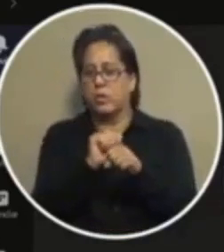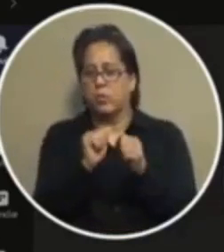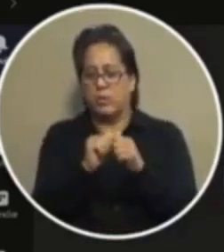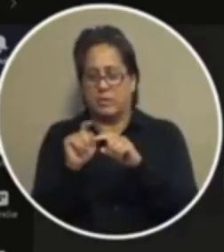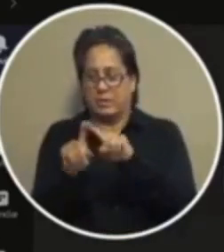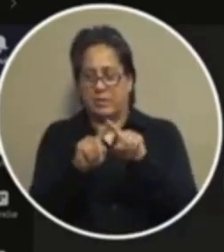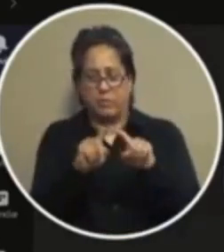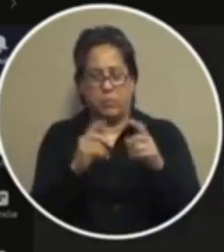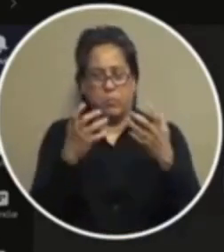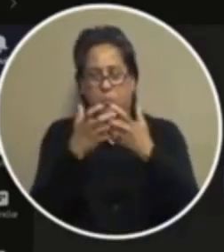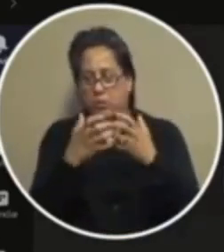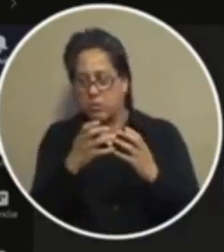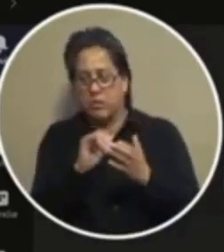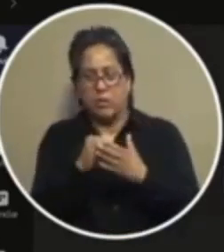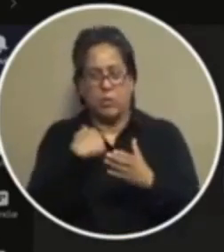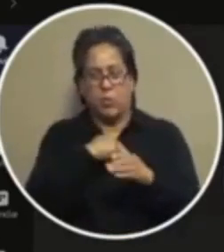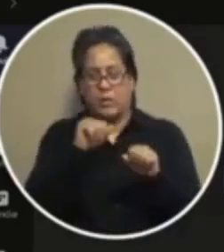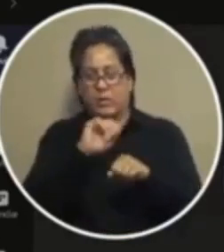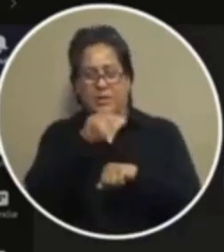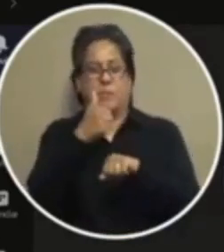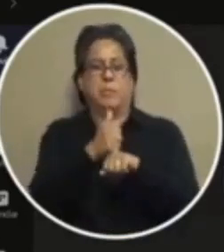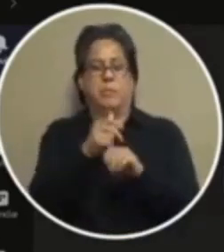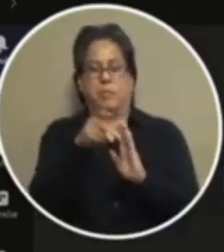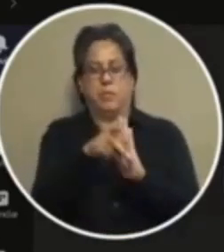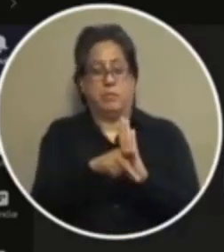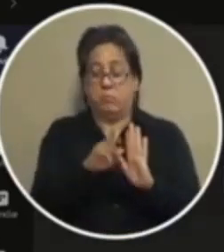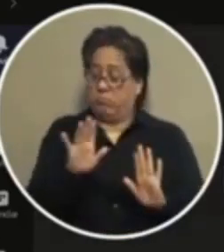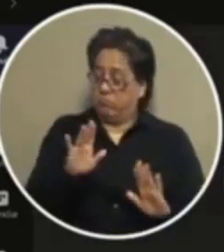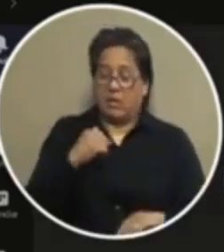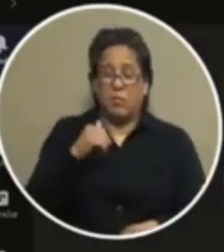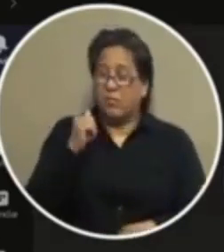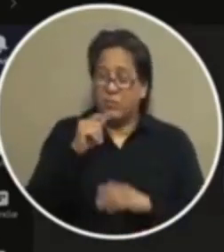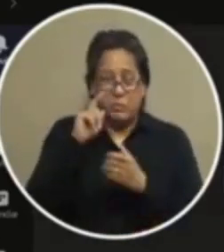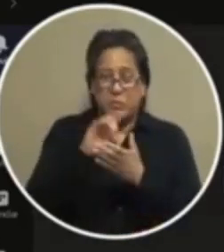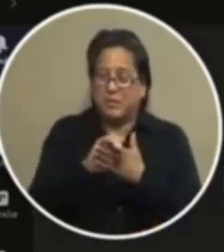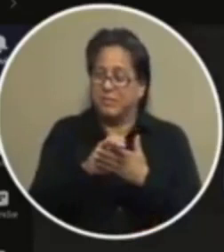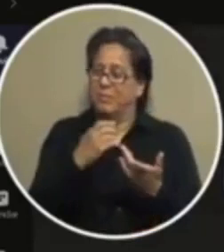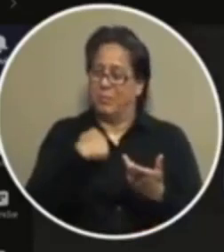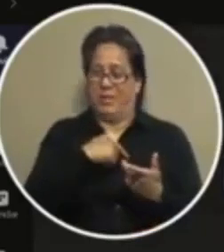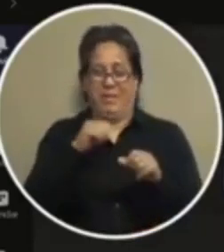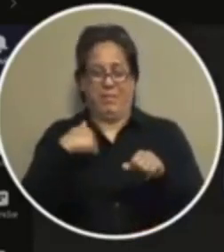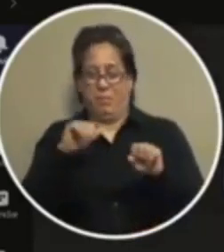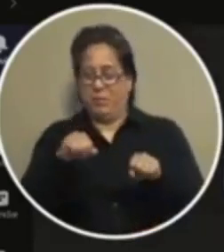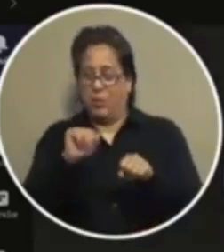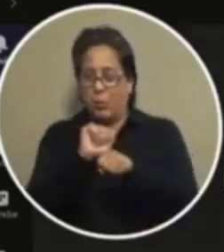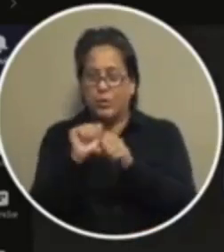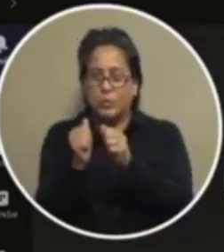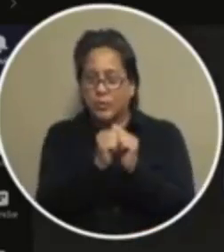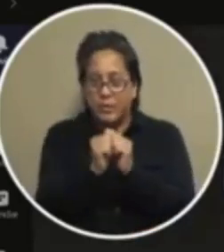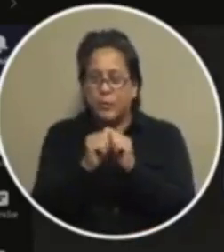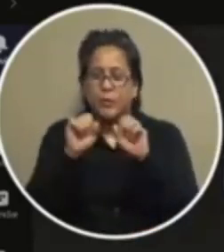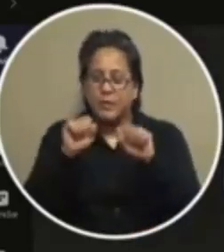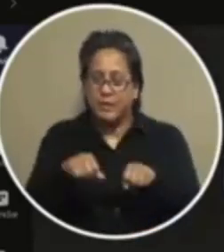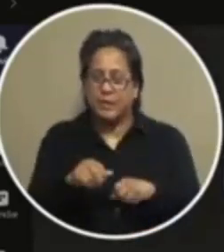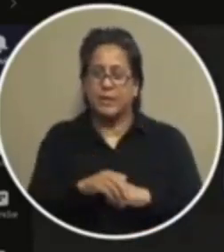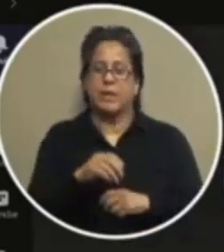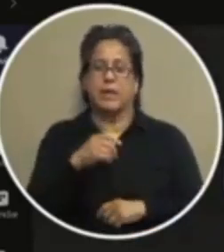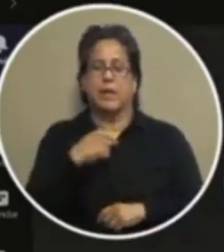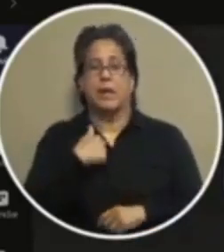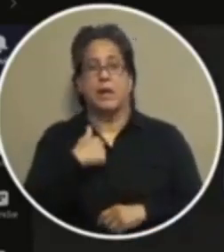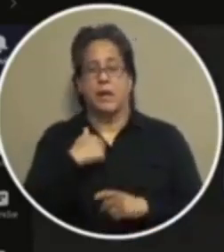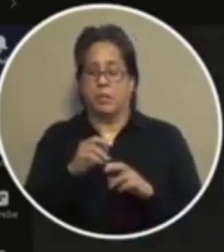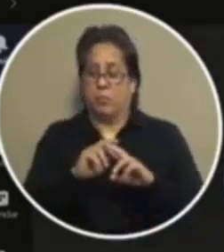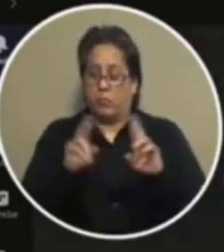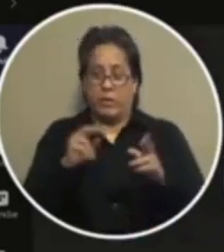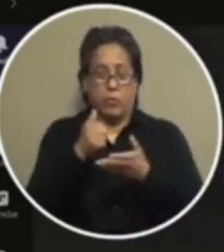partners we can't implement a policy like this i refuse to believe that we don't have the ability to work together to complete this task i am stand